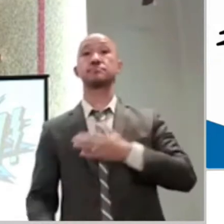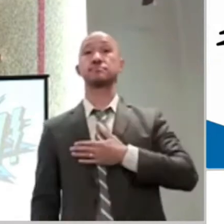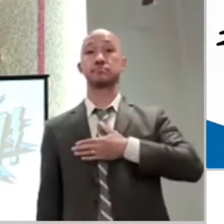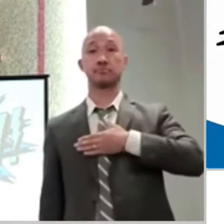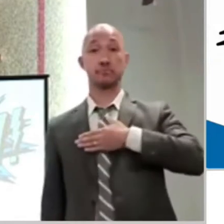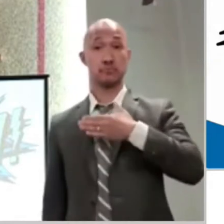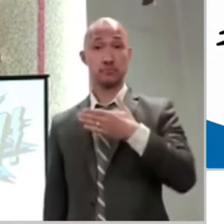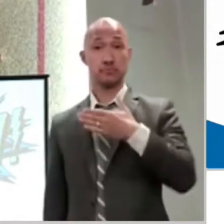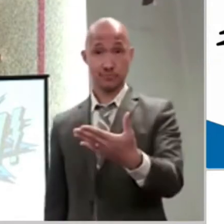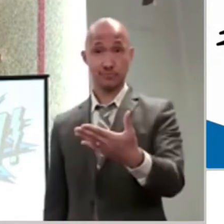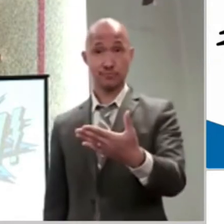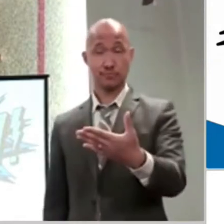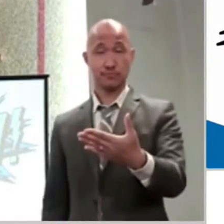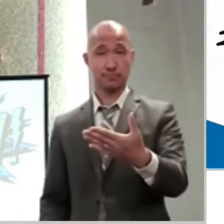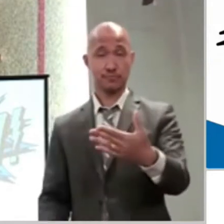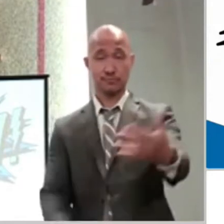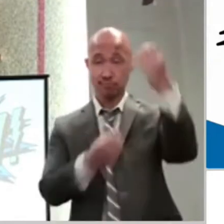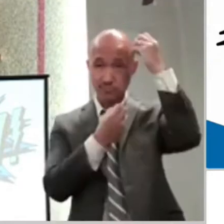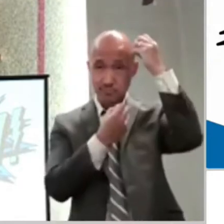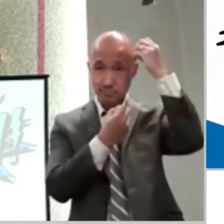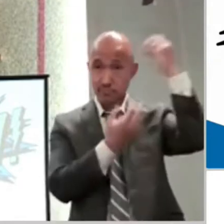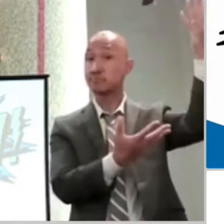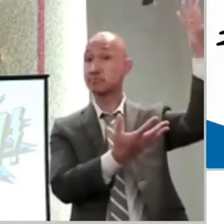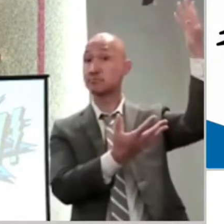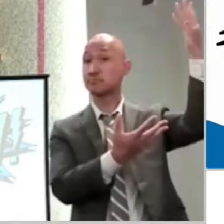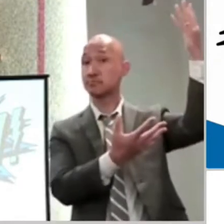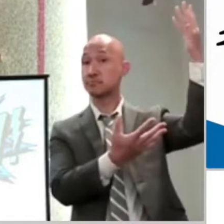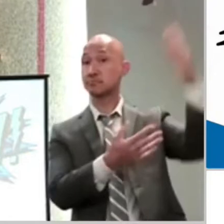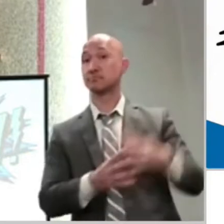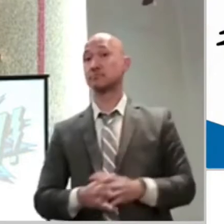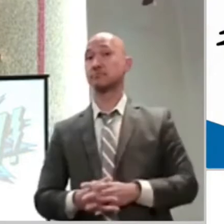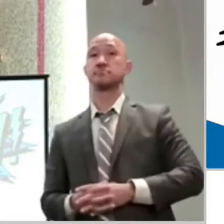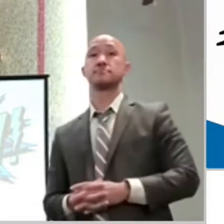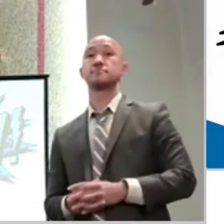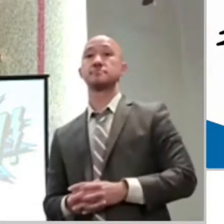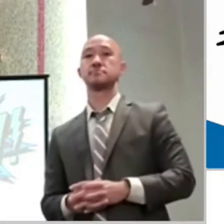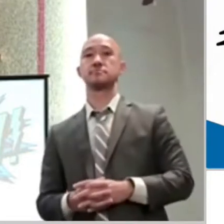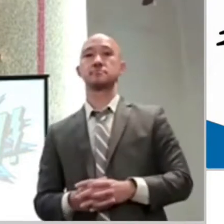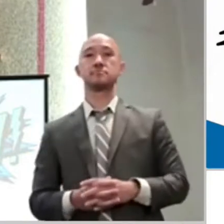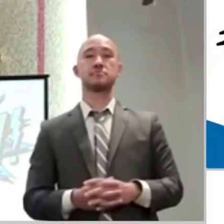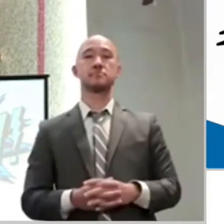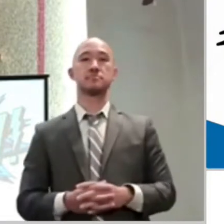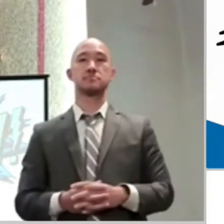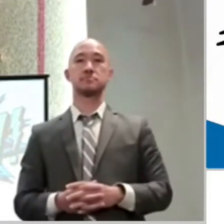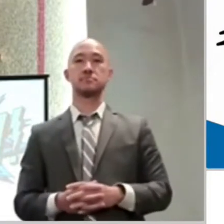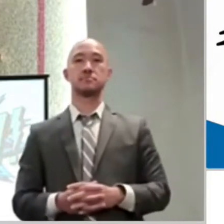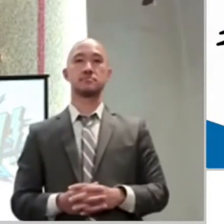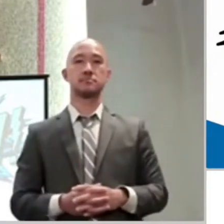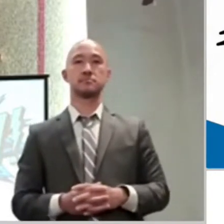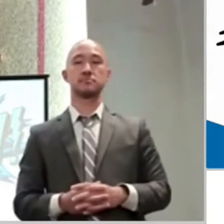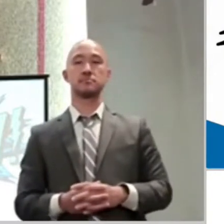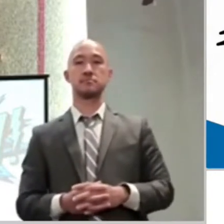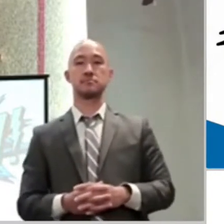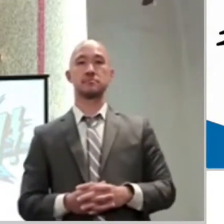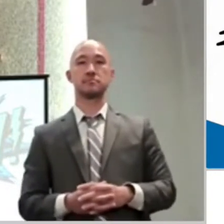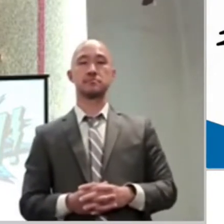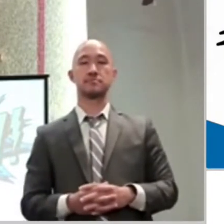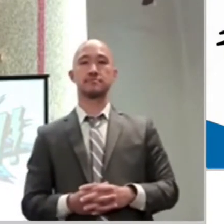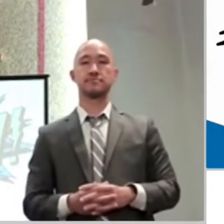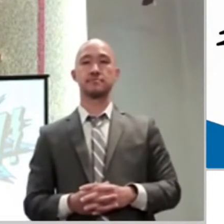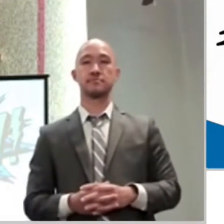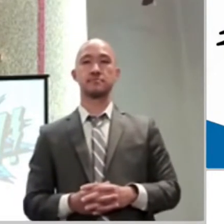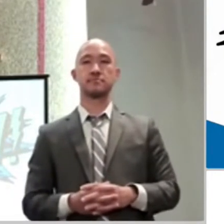really presume any evil on the part of that person's actions toward you. You wholly accept their